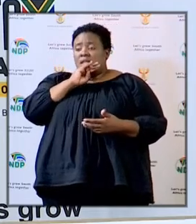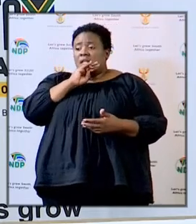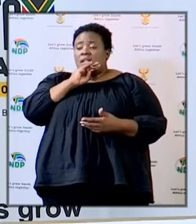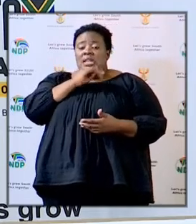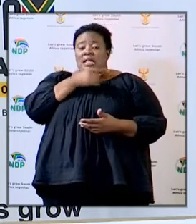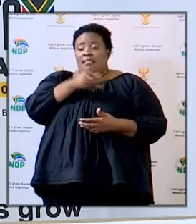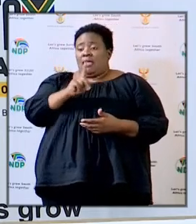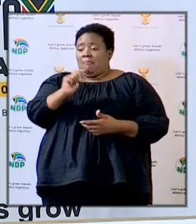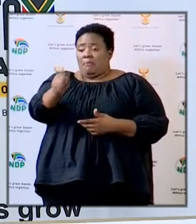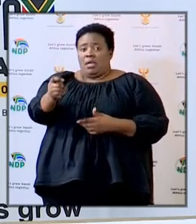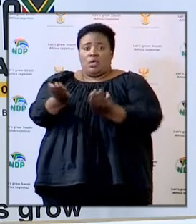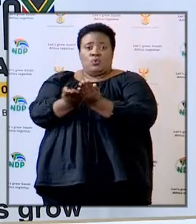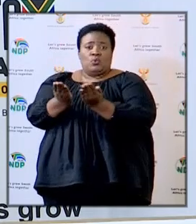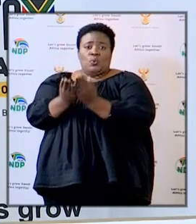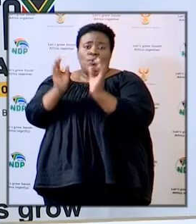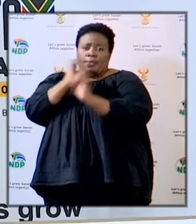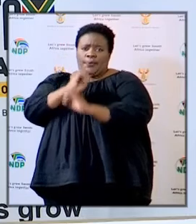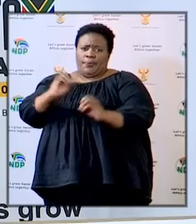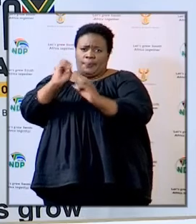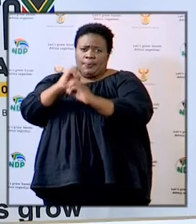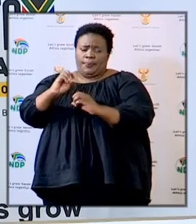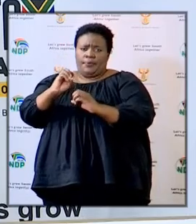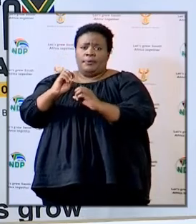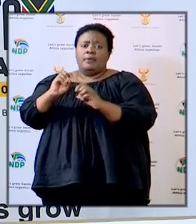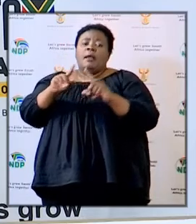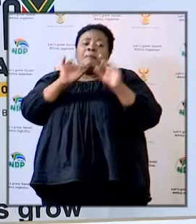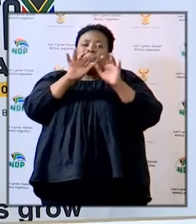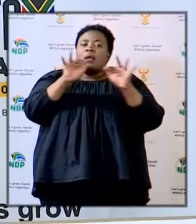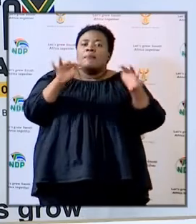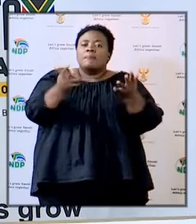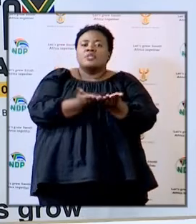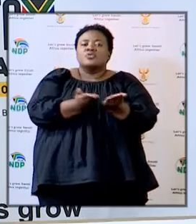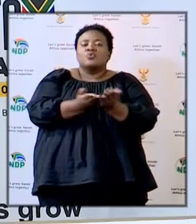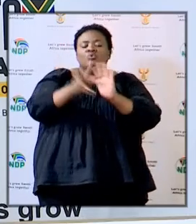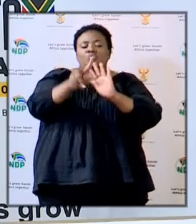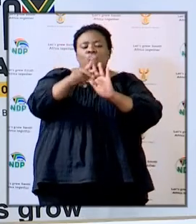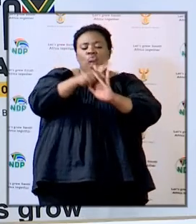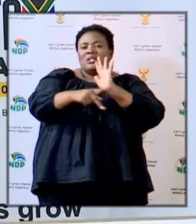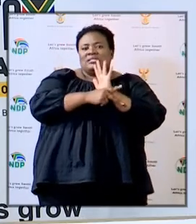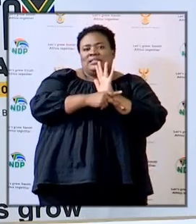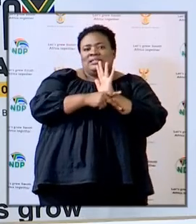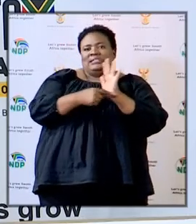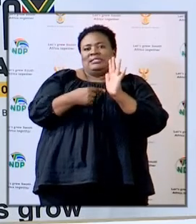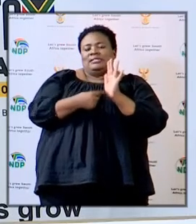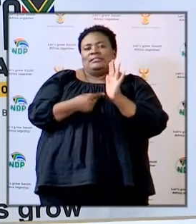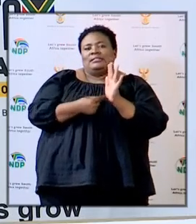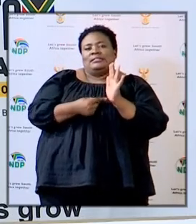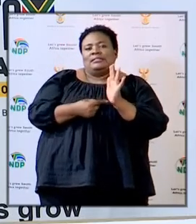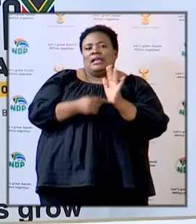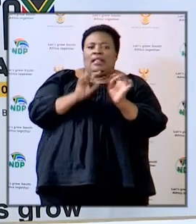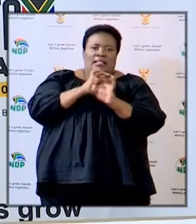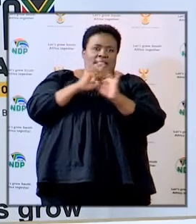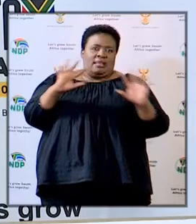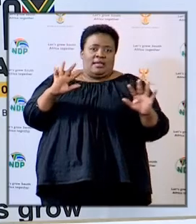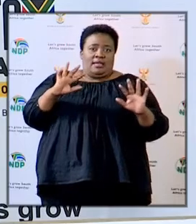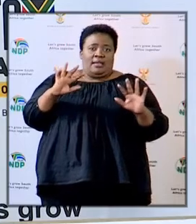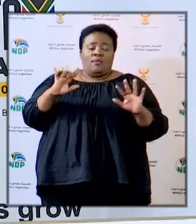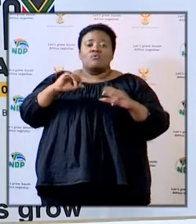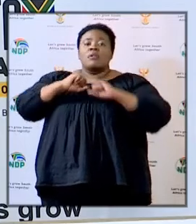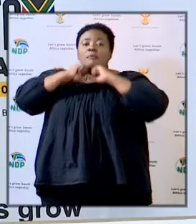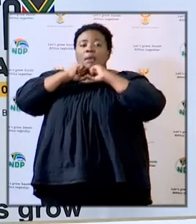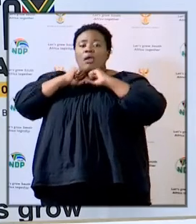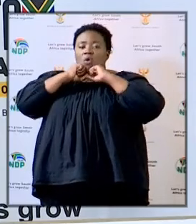from schools in public schools our policies are very clear that parents who cannot afford to pay